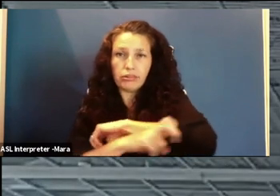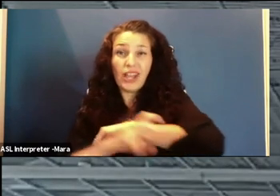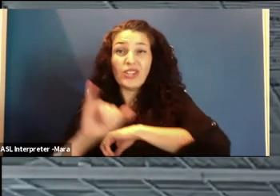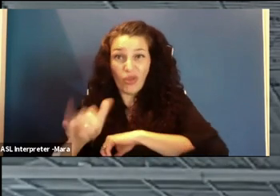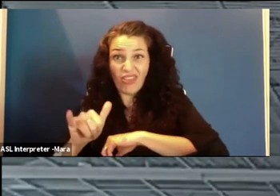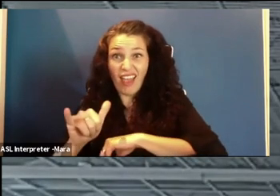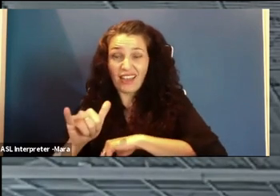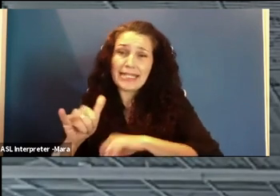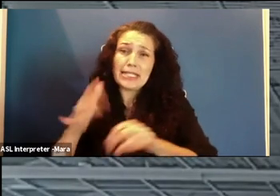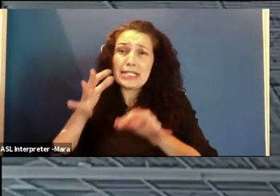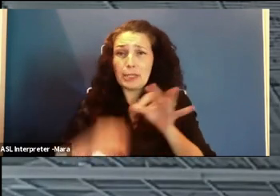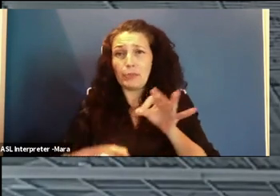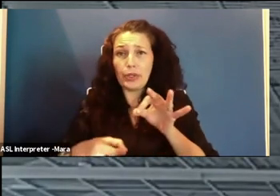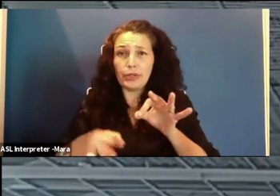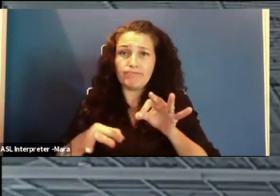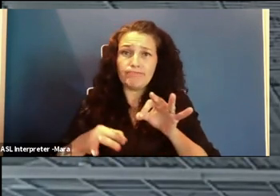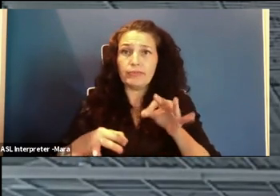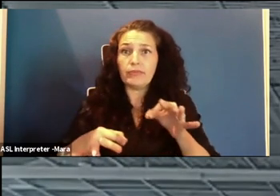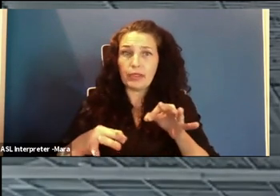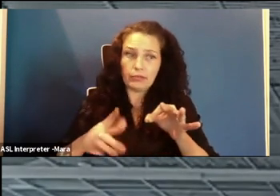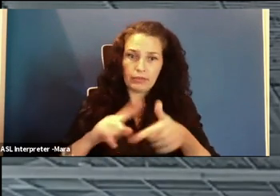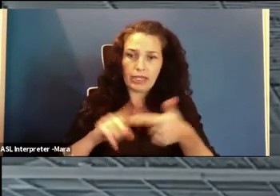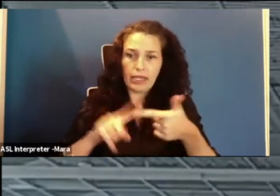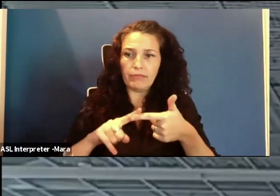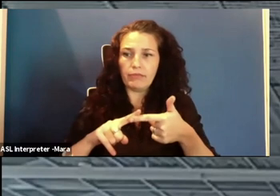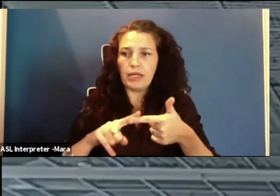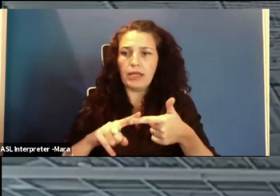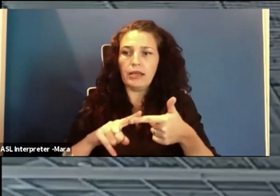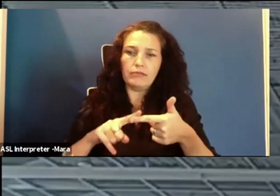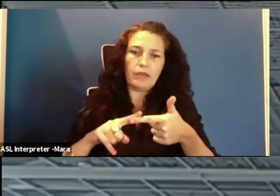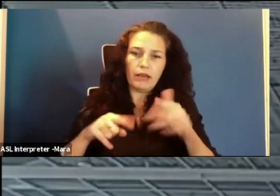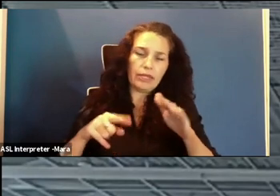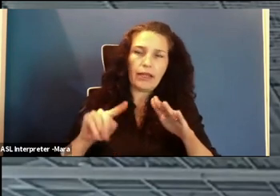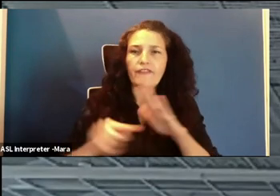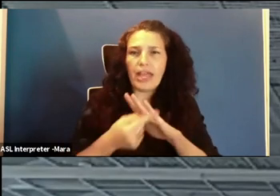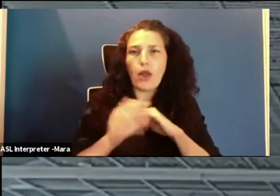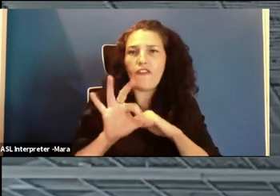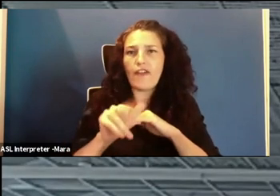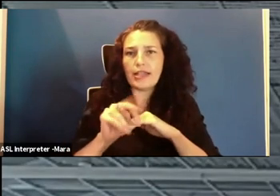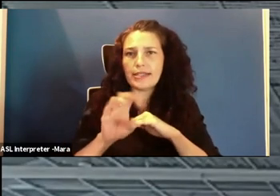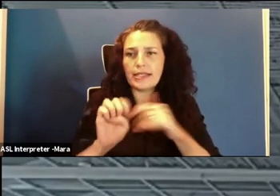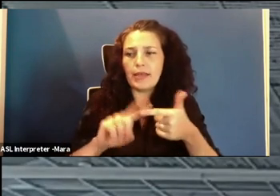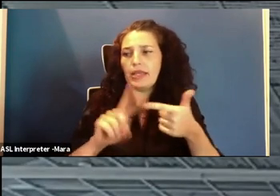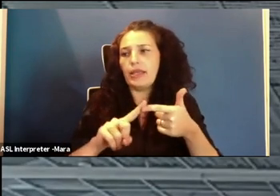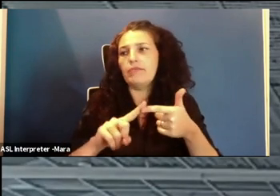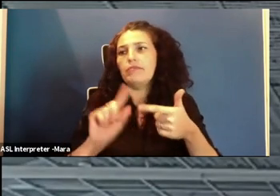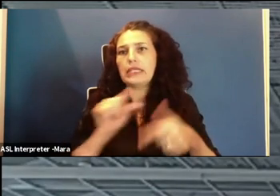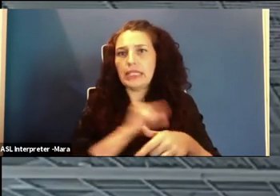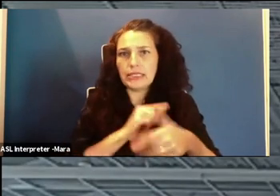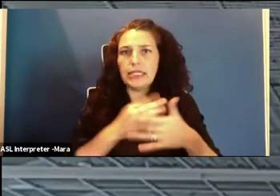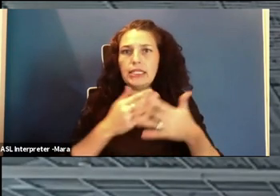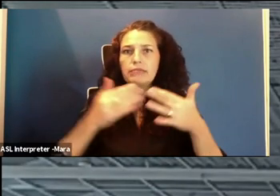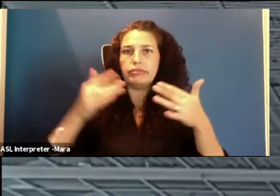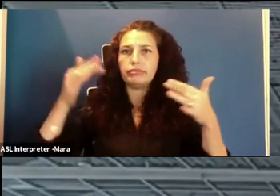possession, to pleading guilty to distribution. Now, this helps keep our streets safer. This is an